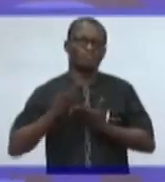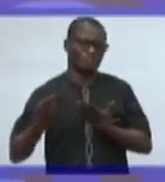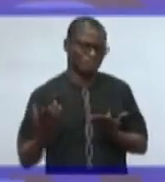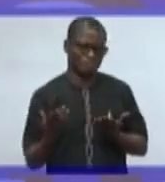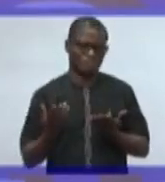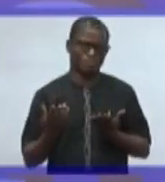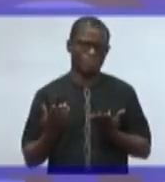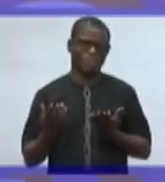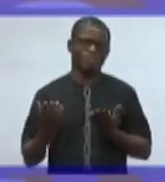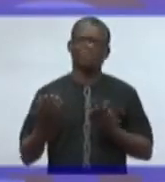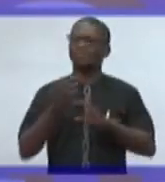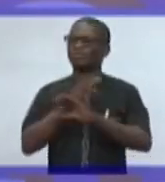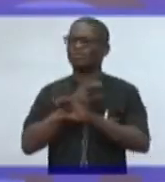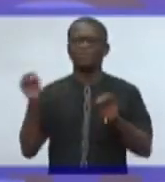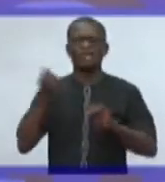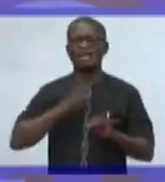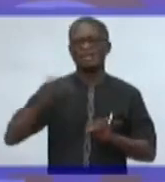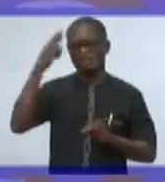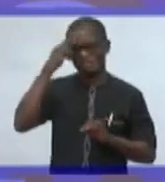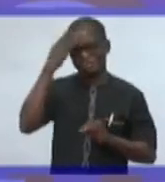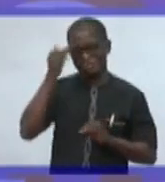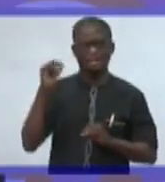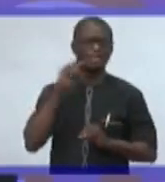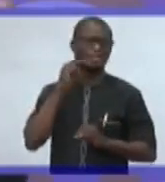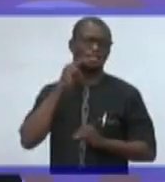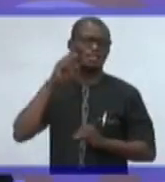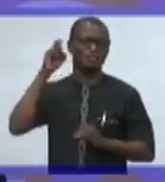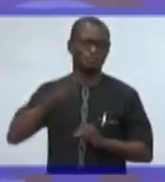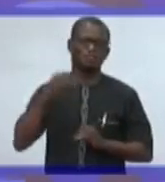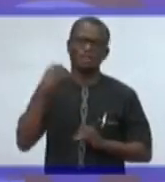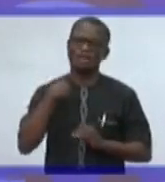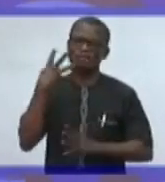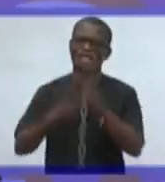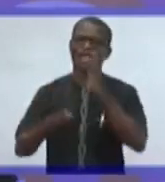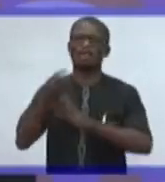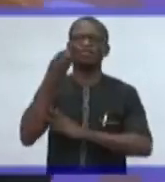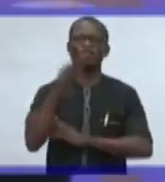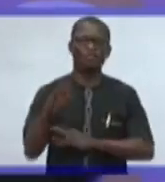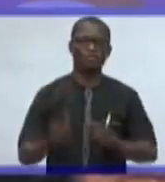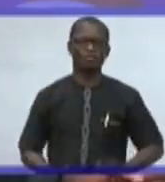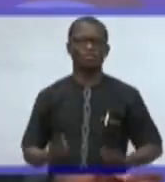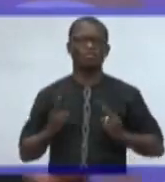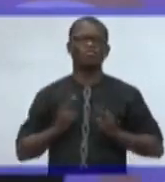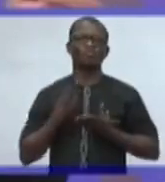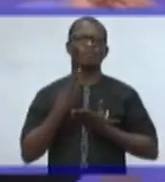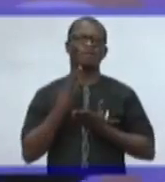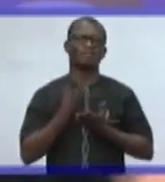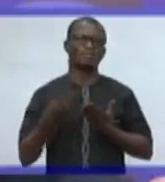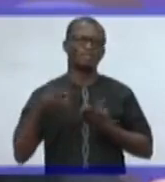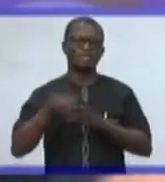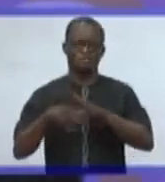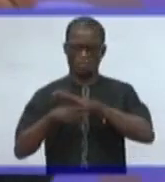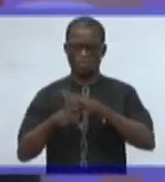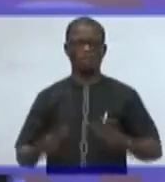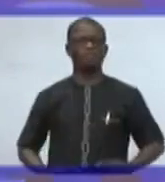There's no reason why Nigeria should have shortage of human infrastructure in primary